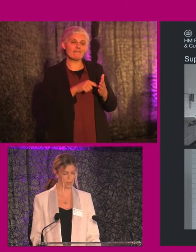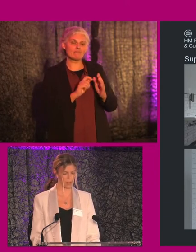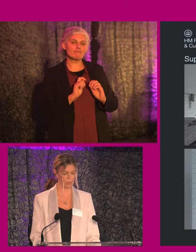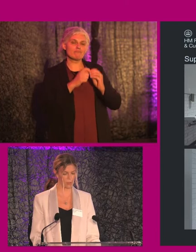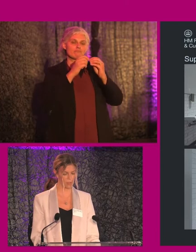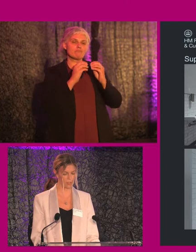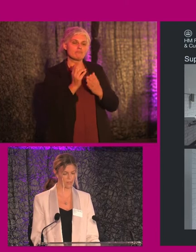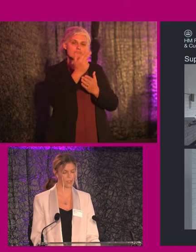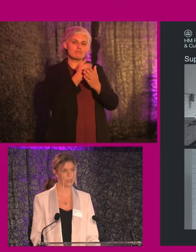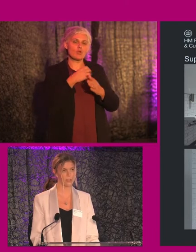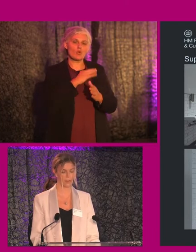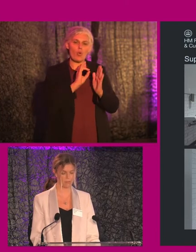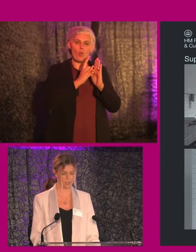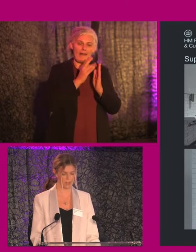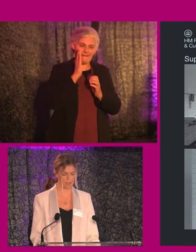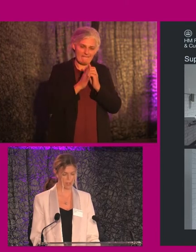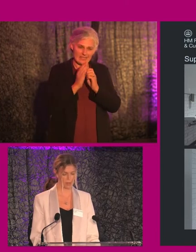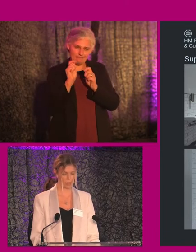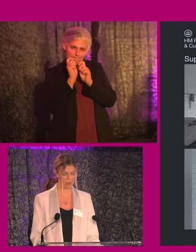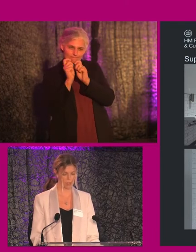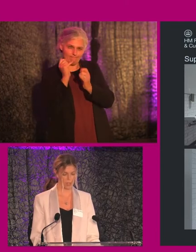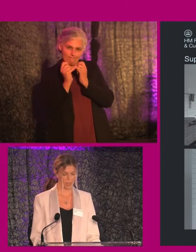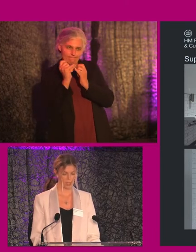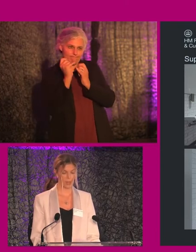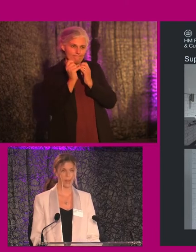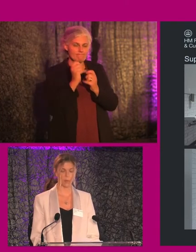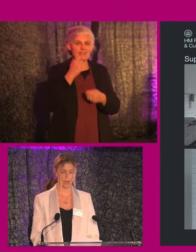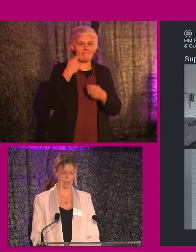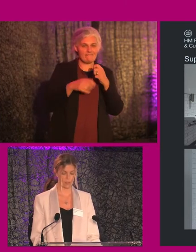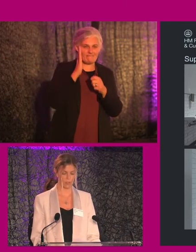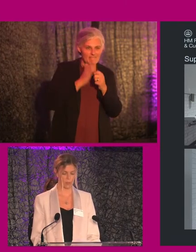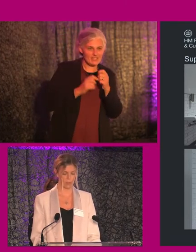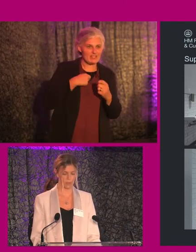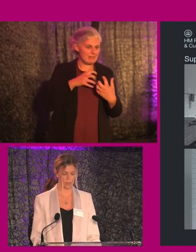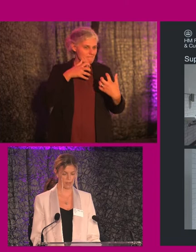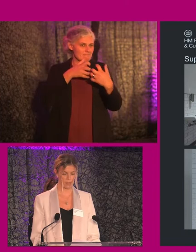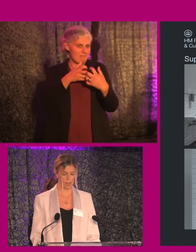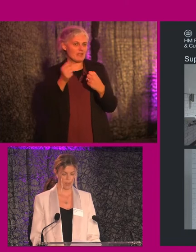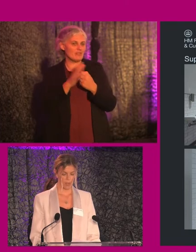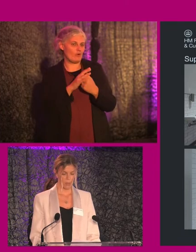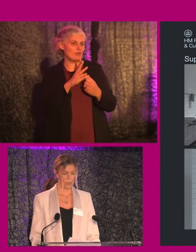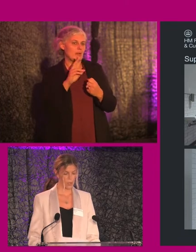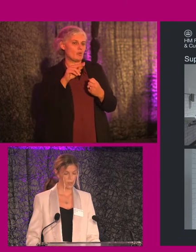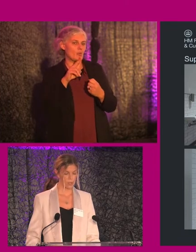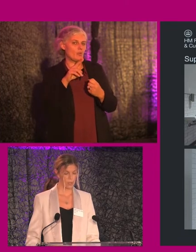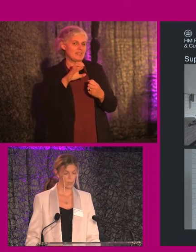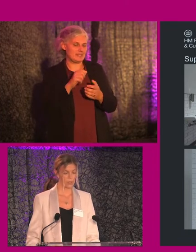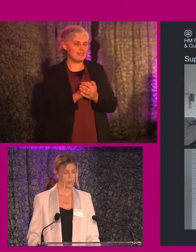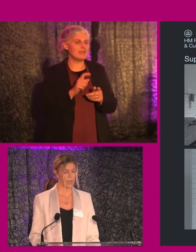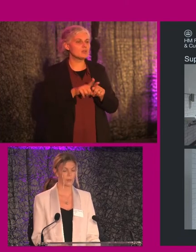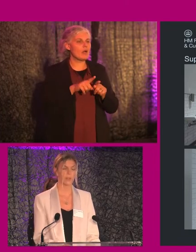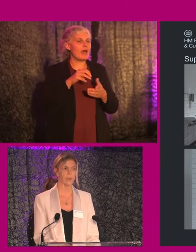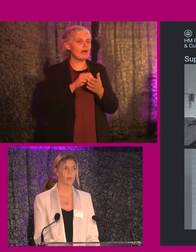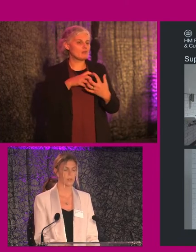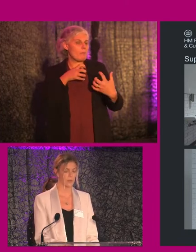is to provide good quality finishes and fittings throughout. Clearly that applies to the WCs, but also must